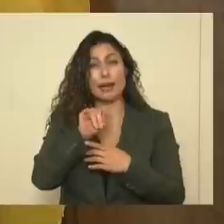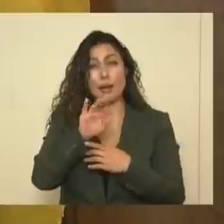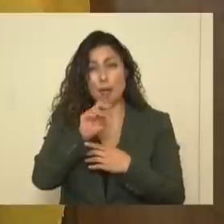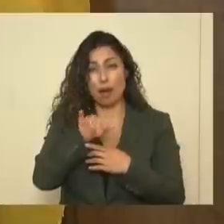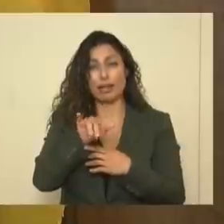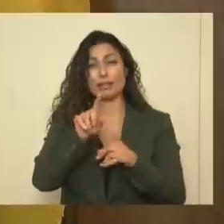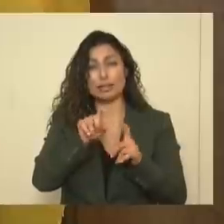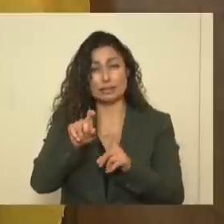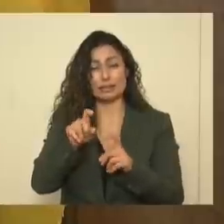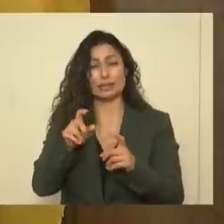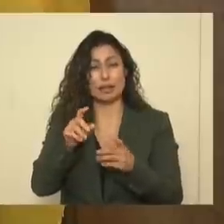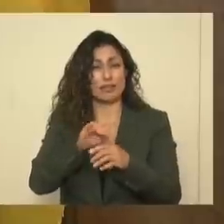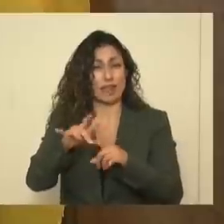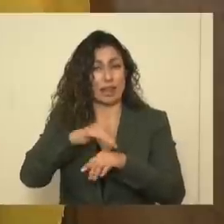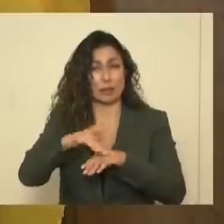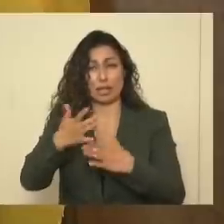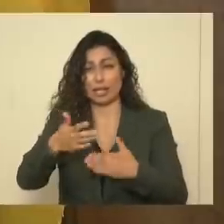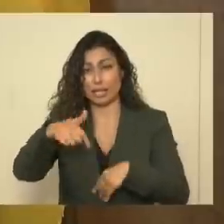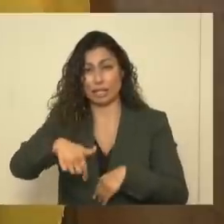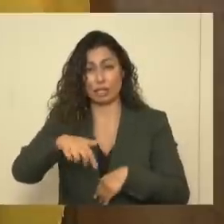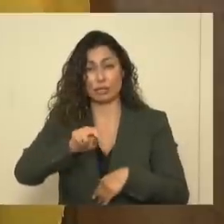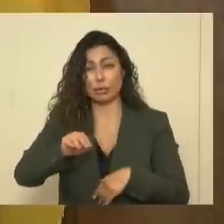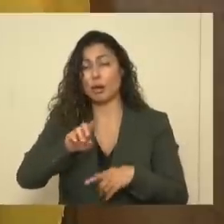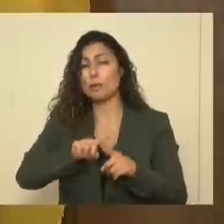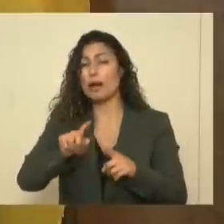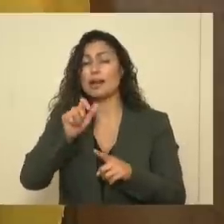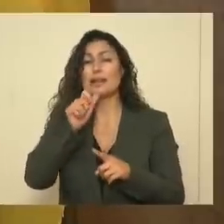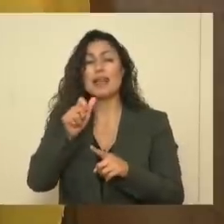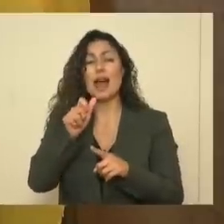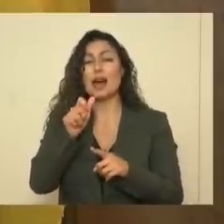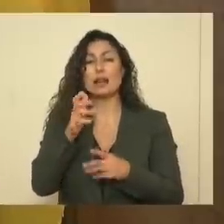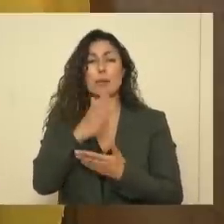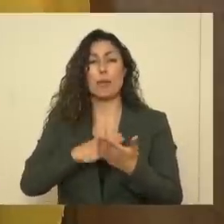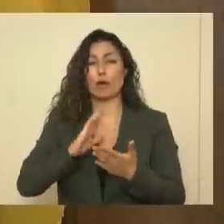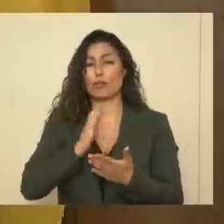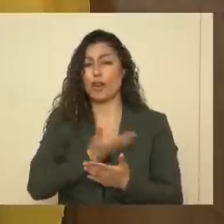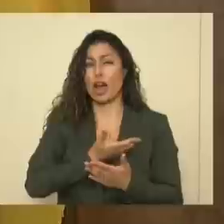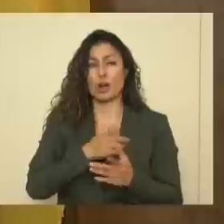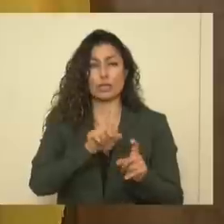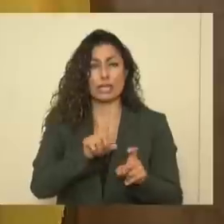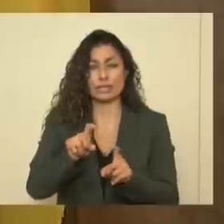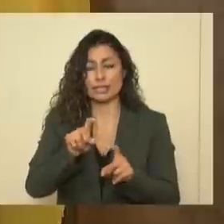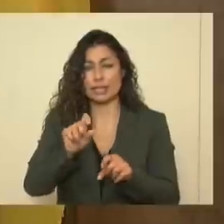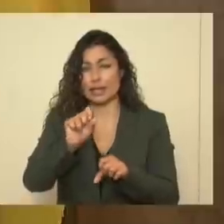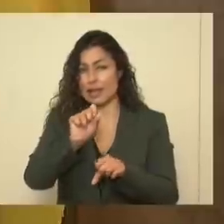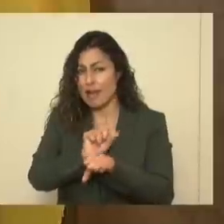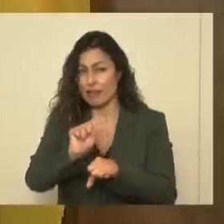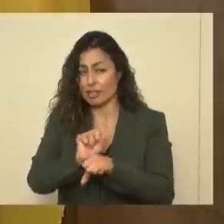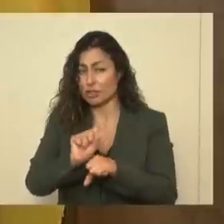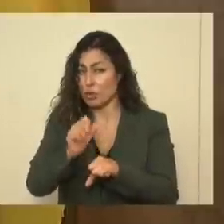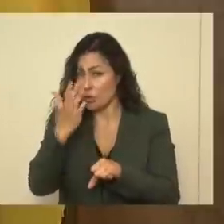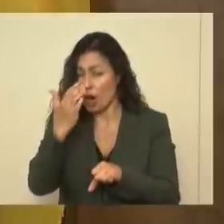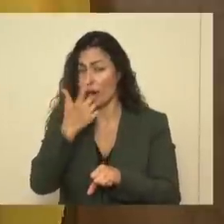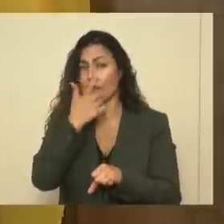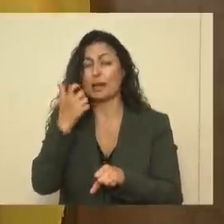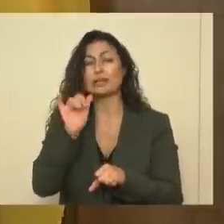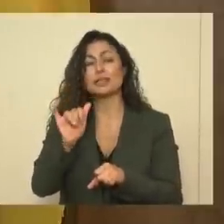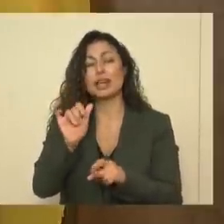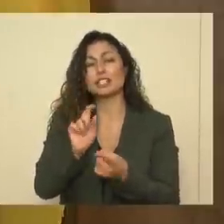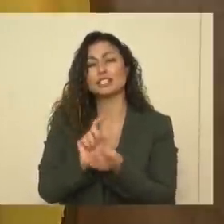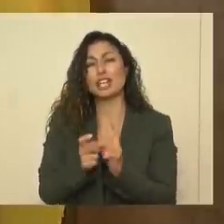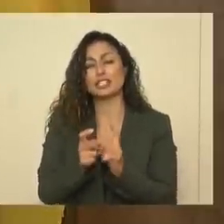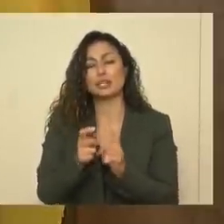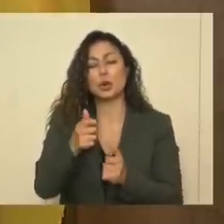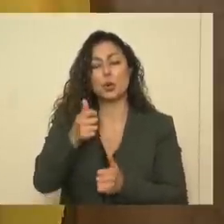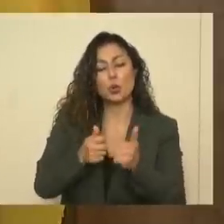in New Mexico. It is not the cornerstone of our testing efforts, largely because it changes which